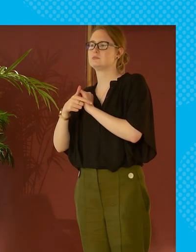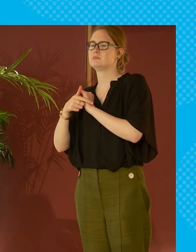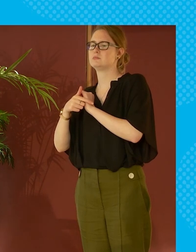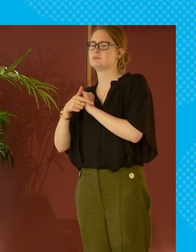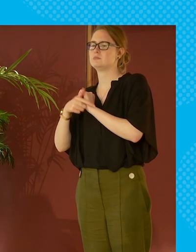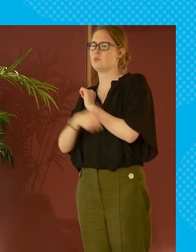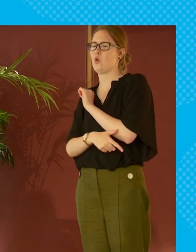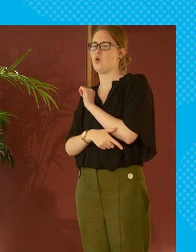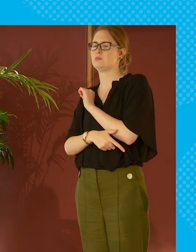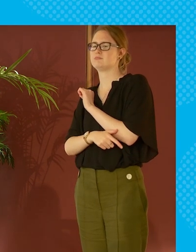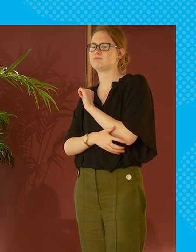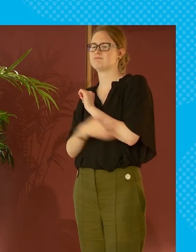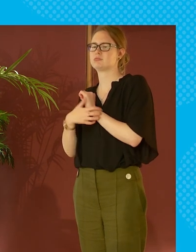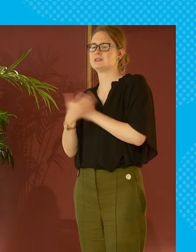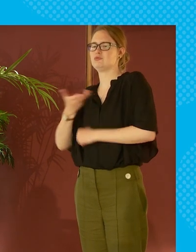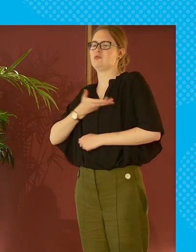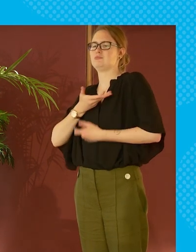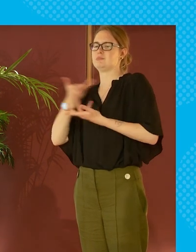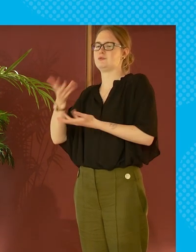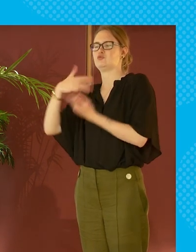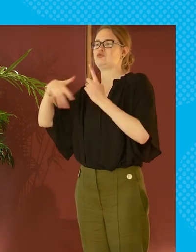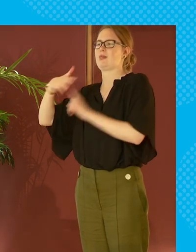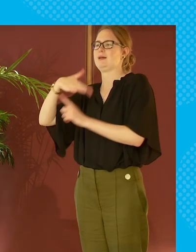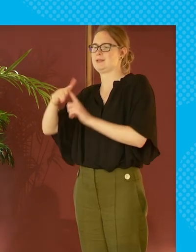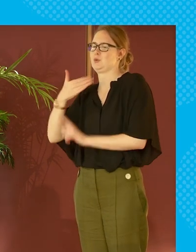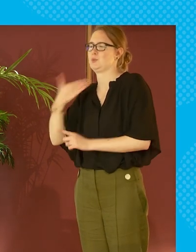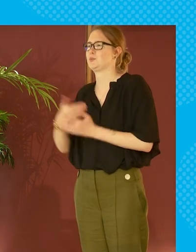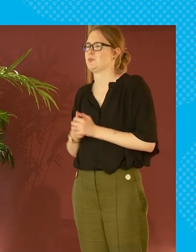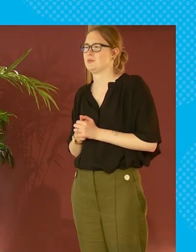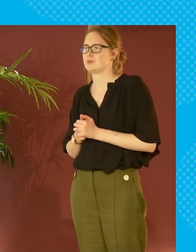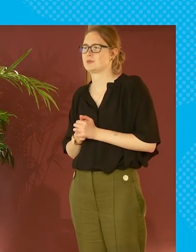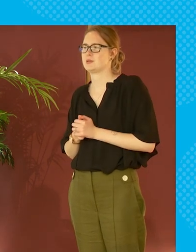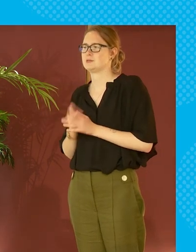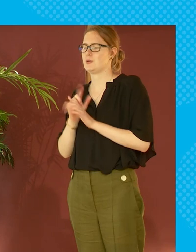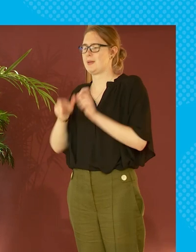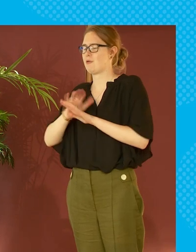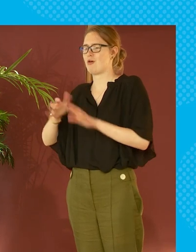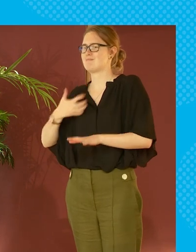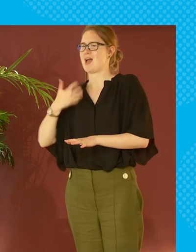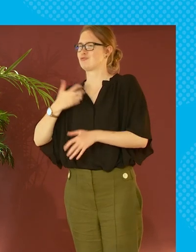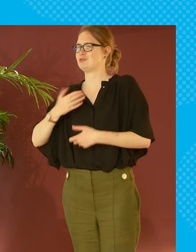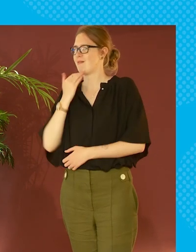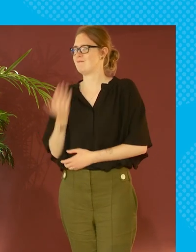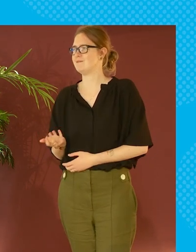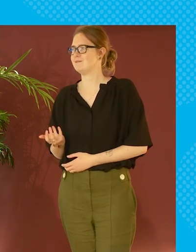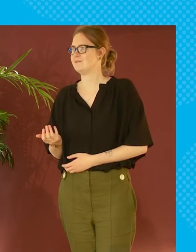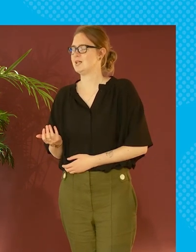to socialize now so not only we not getting not only are we actually not angry enough